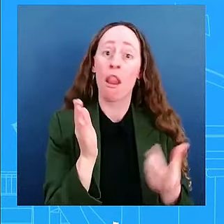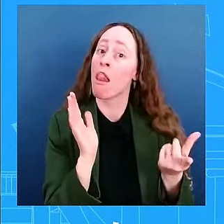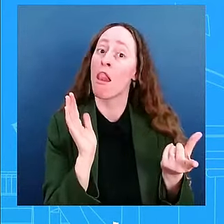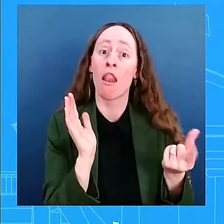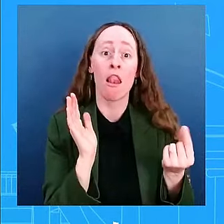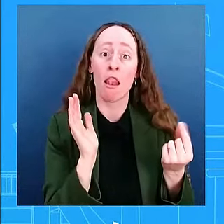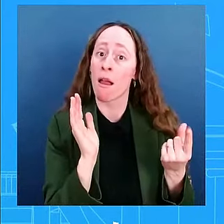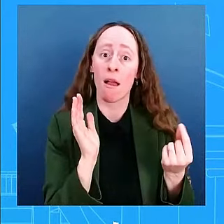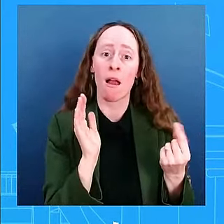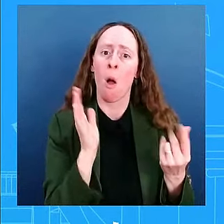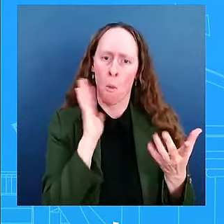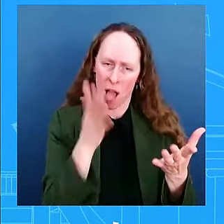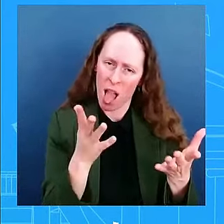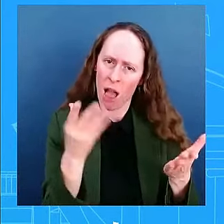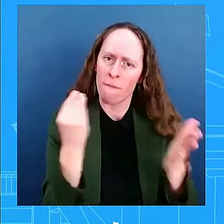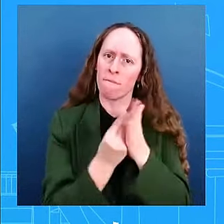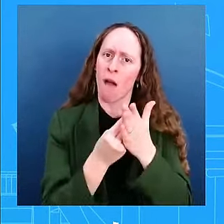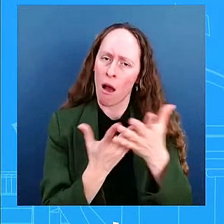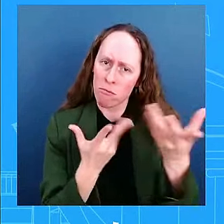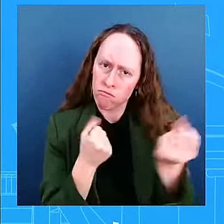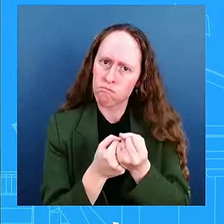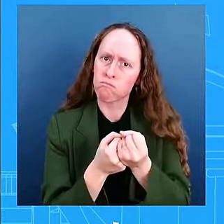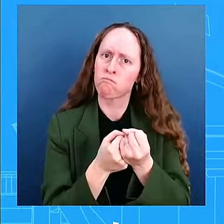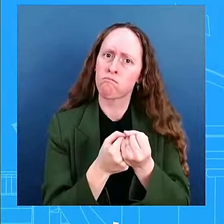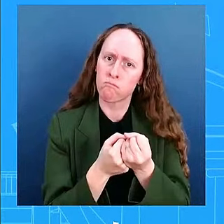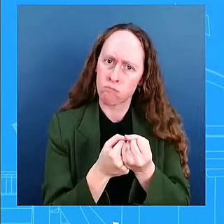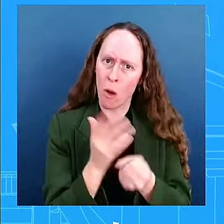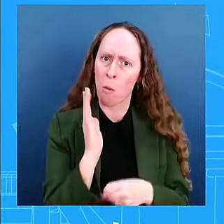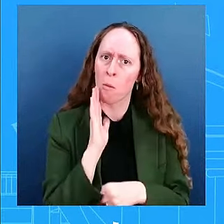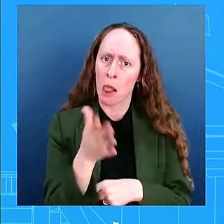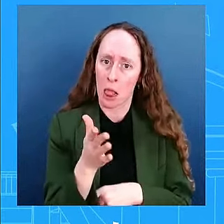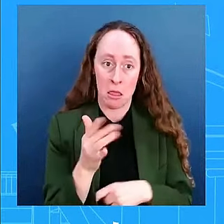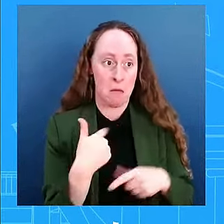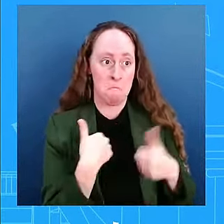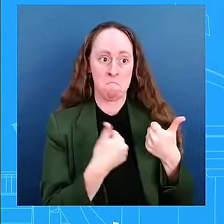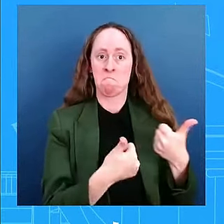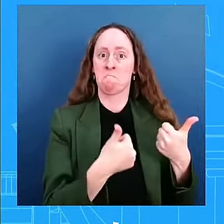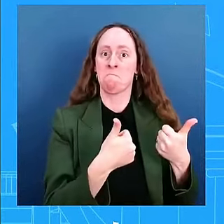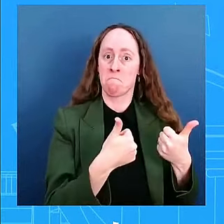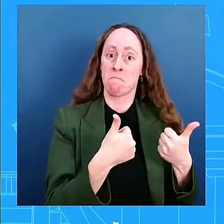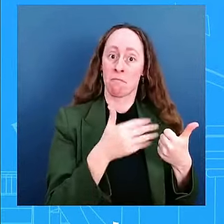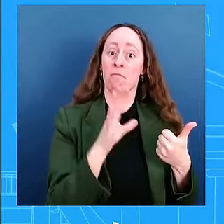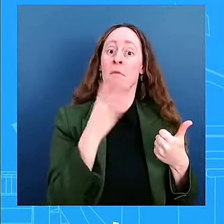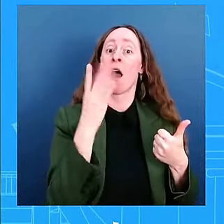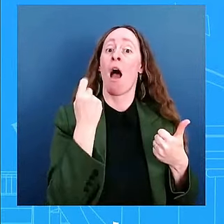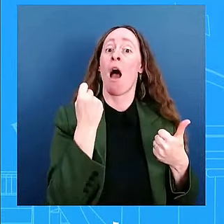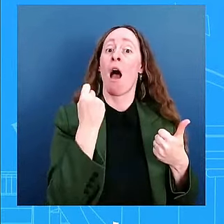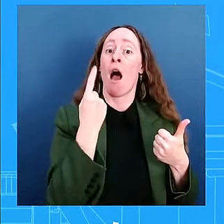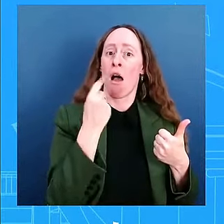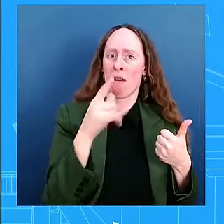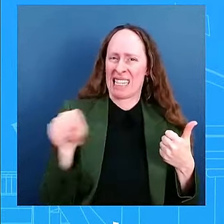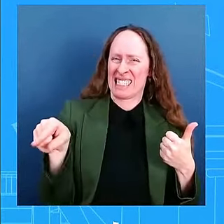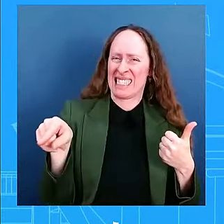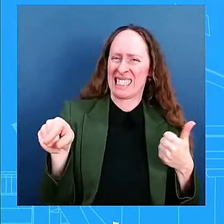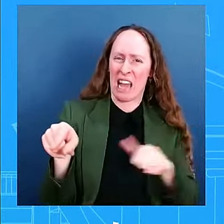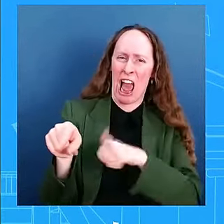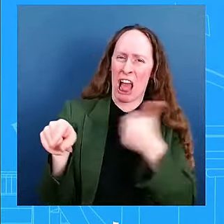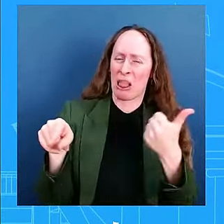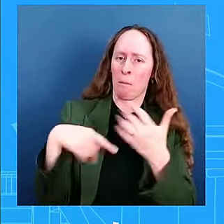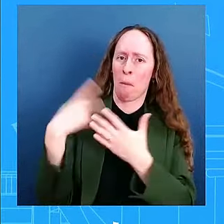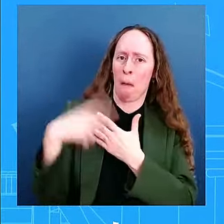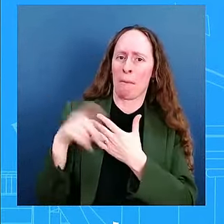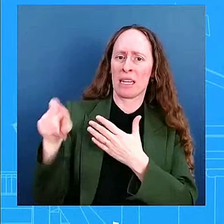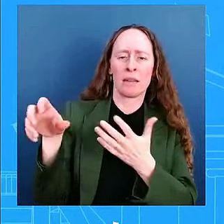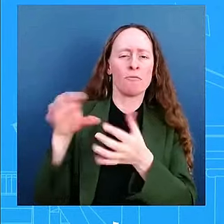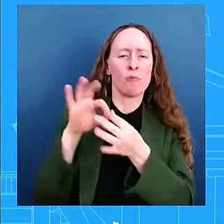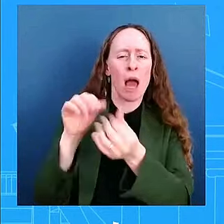going to fund not just that, but other disaster programs. Uh, and so he said that it will be replenished by Congress. And so that's the commitment that